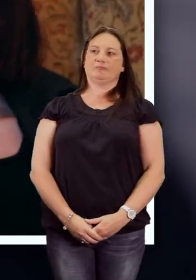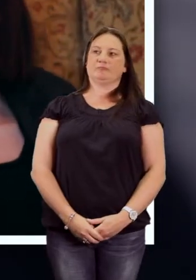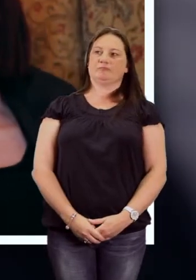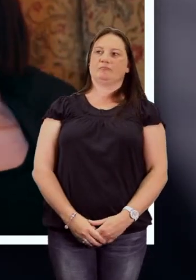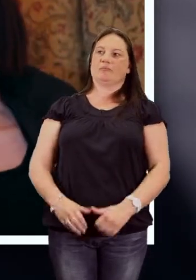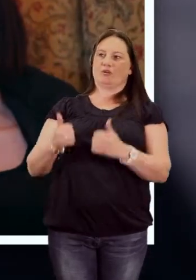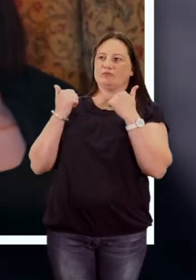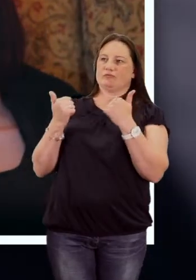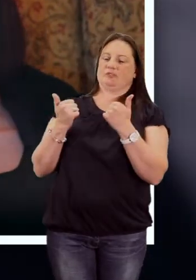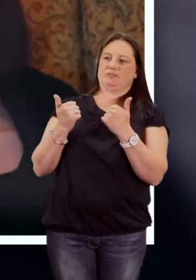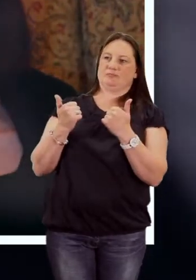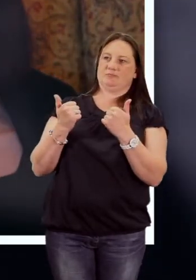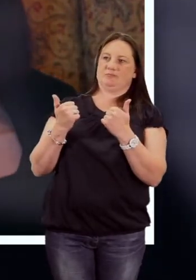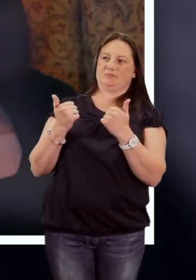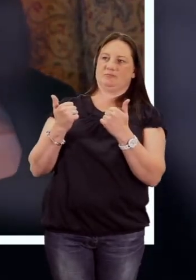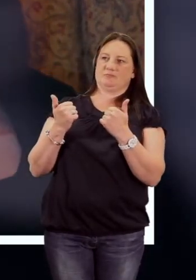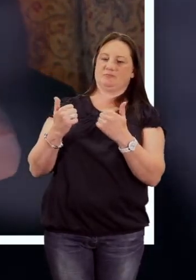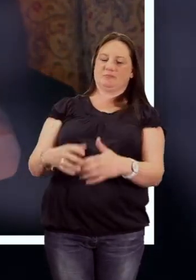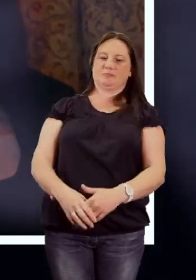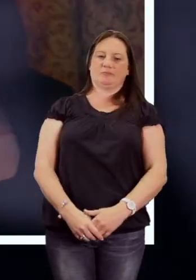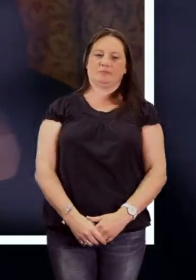Great Great How's your day?